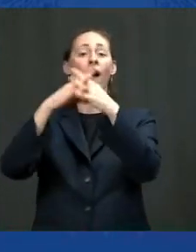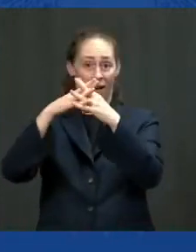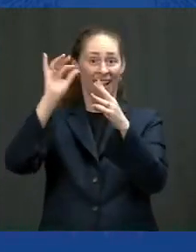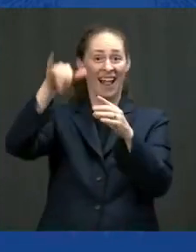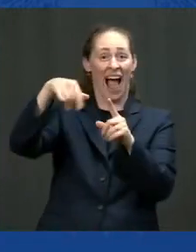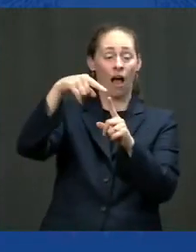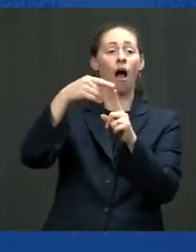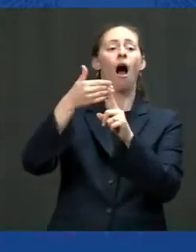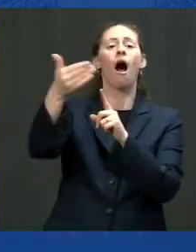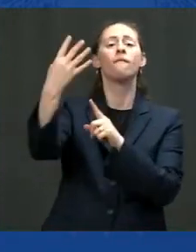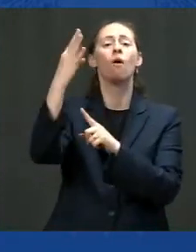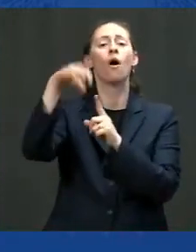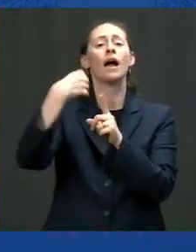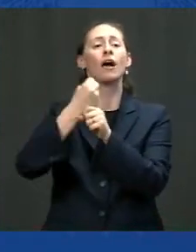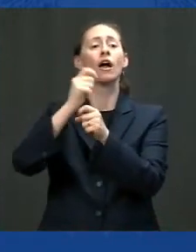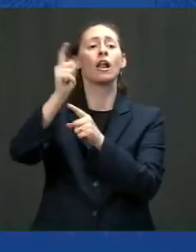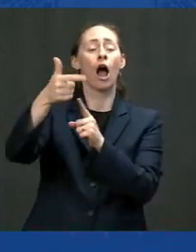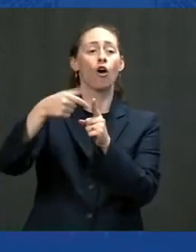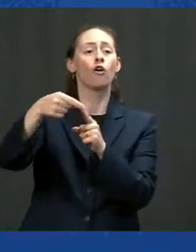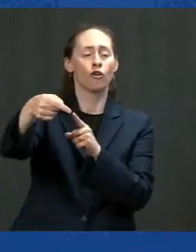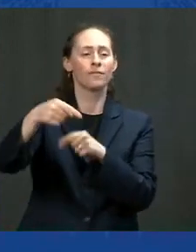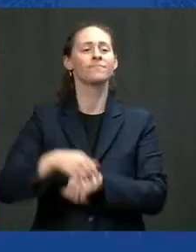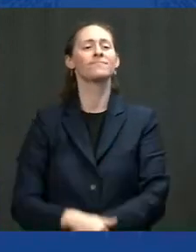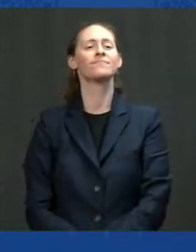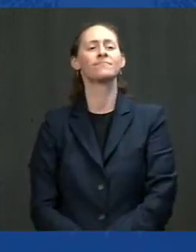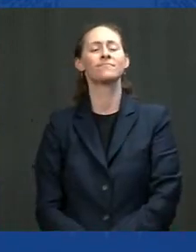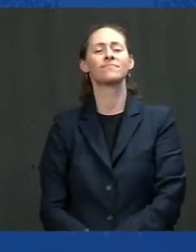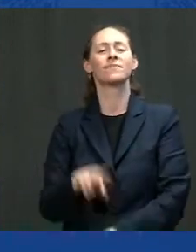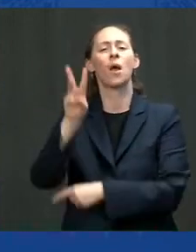his william his brother william down from scranton